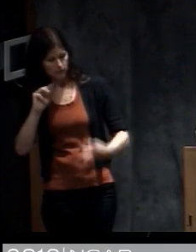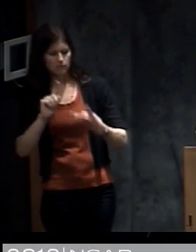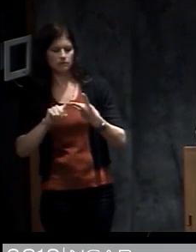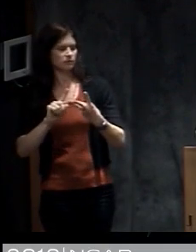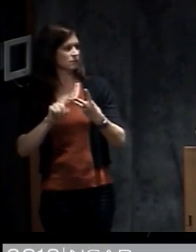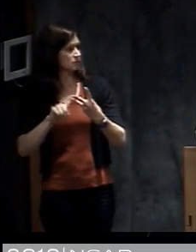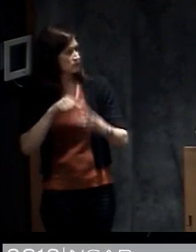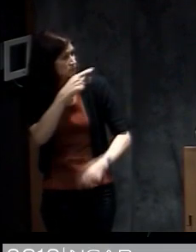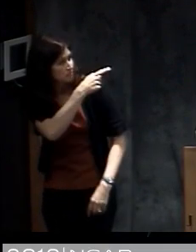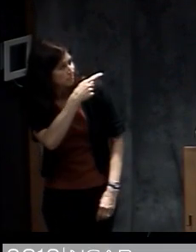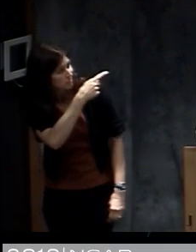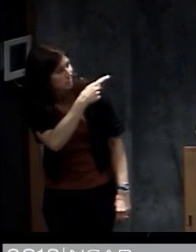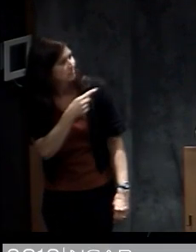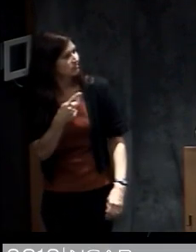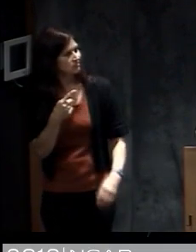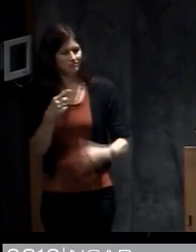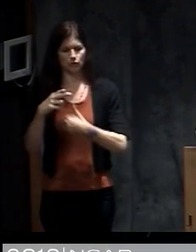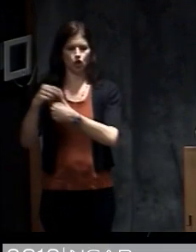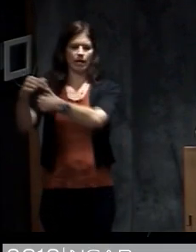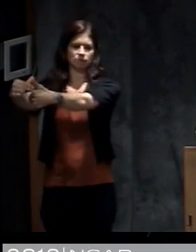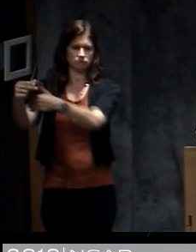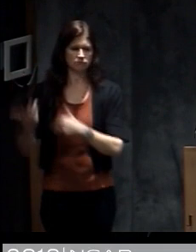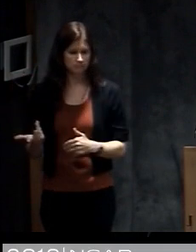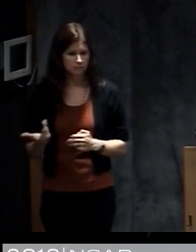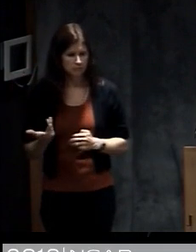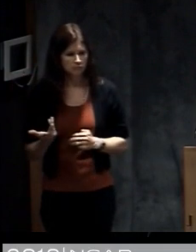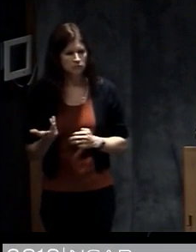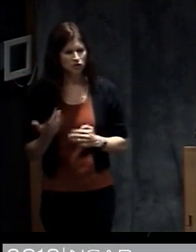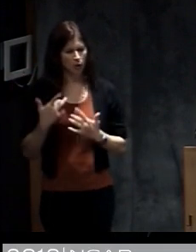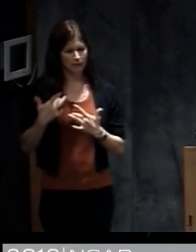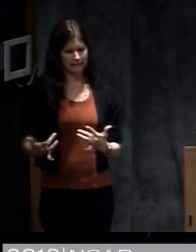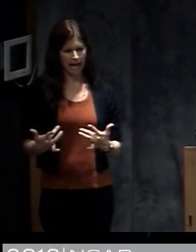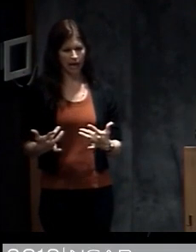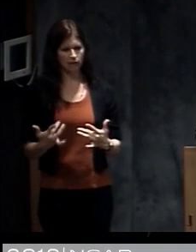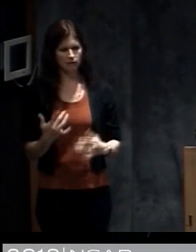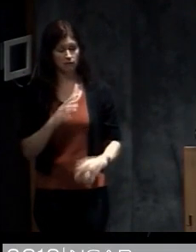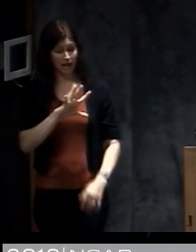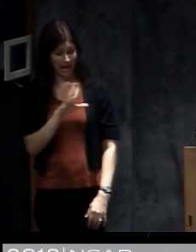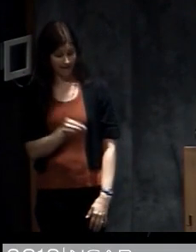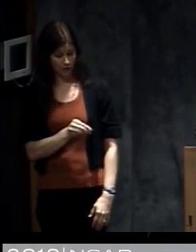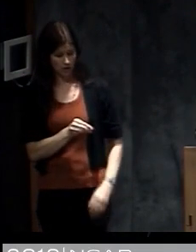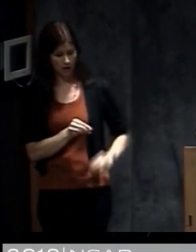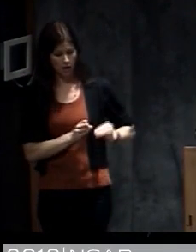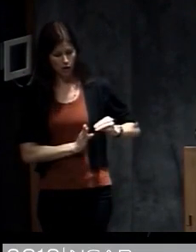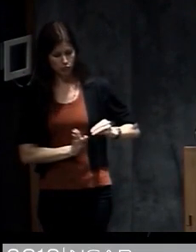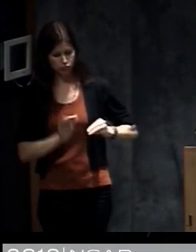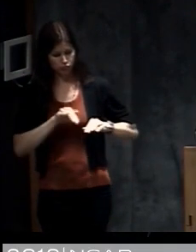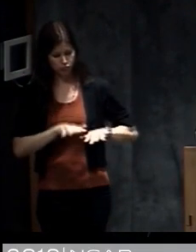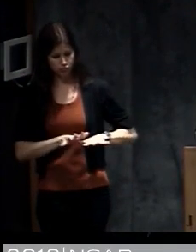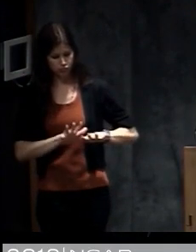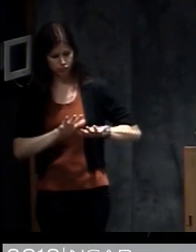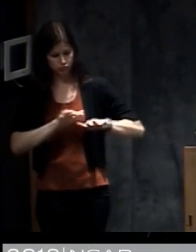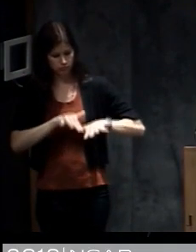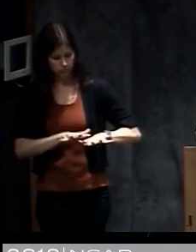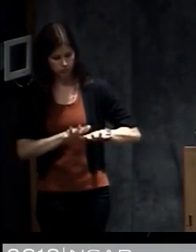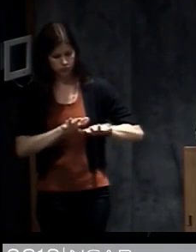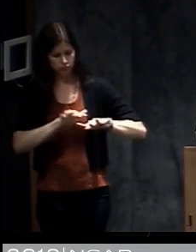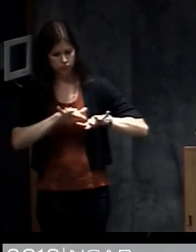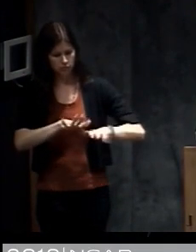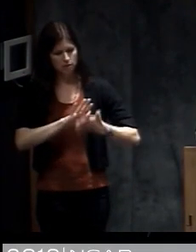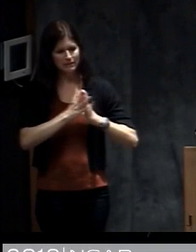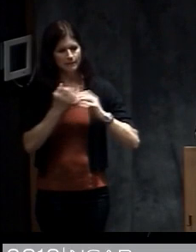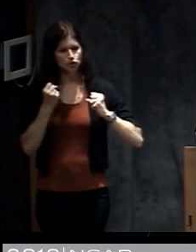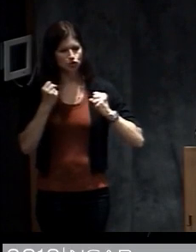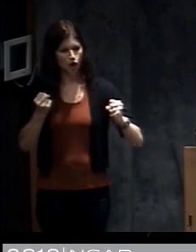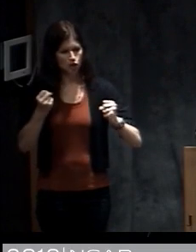So you can see here that tropical storms and hurricanes tend to form along the coast of Africa as waves and then they strengthen and they move westward